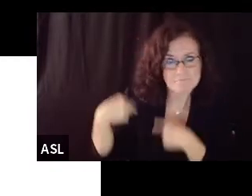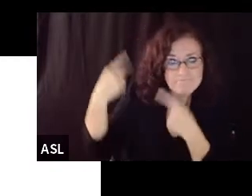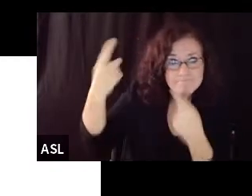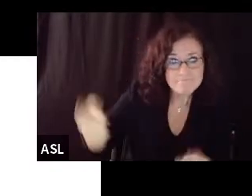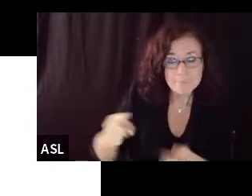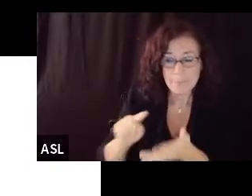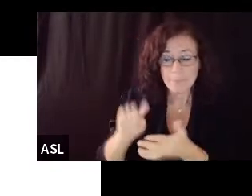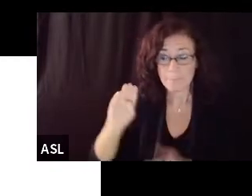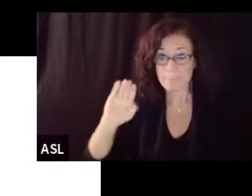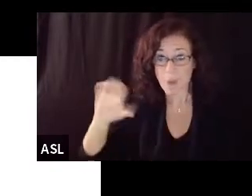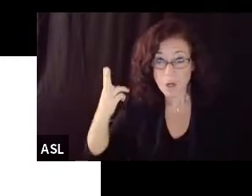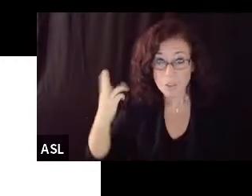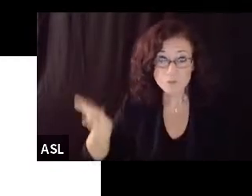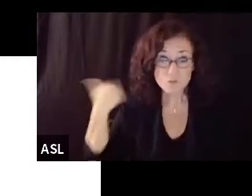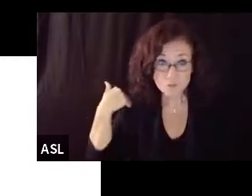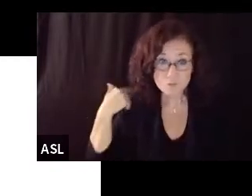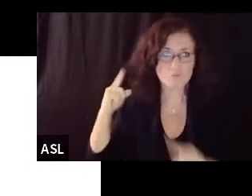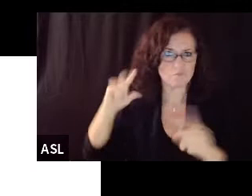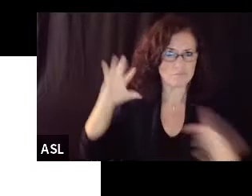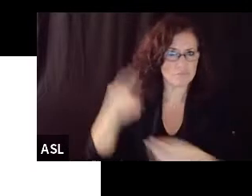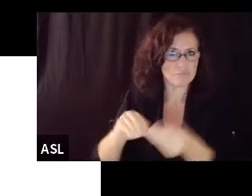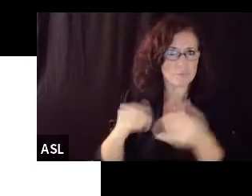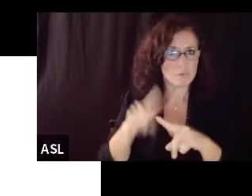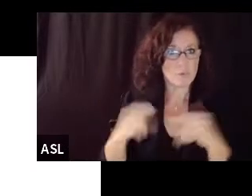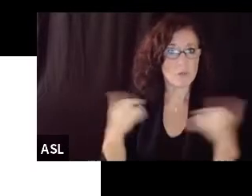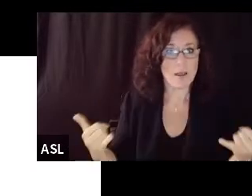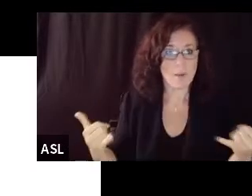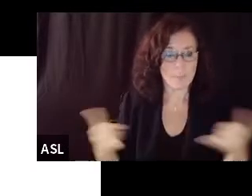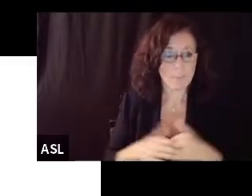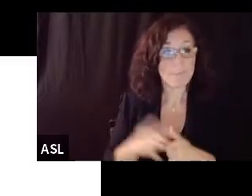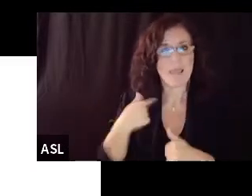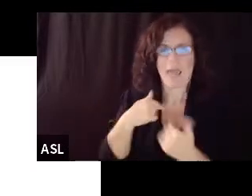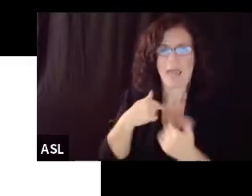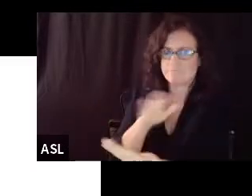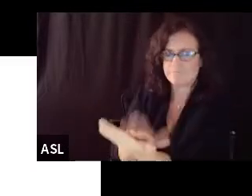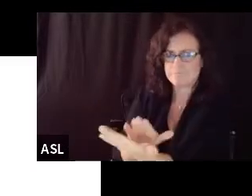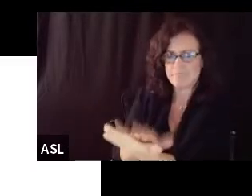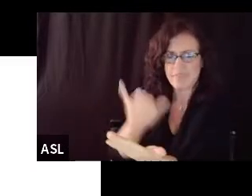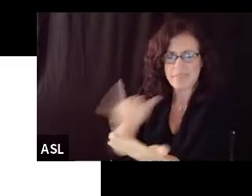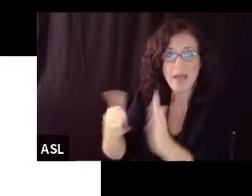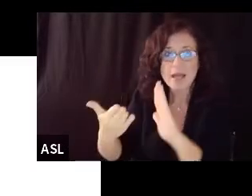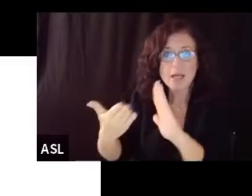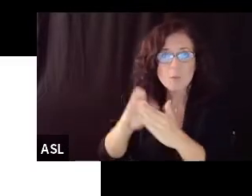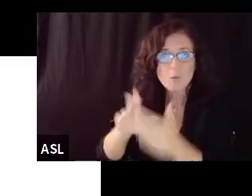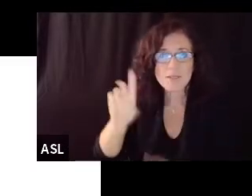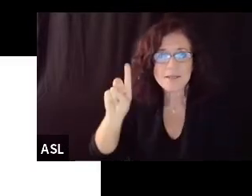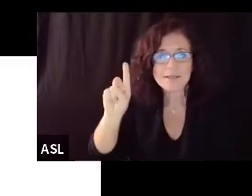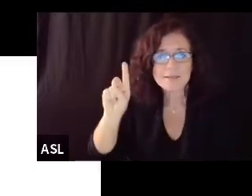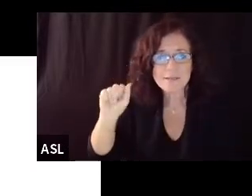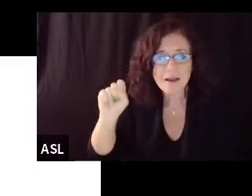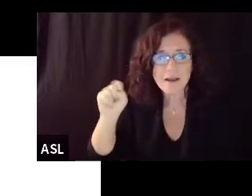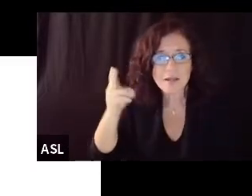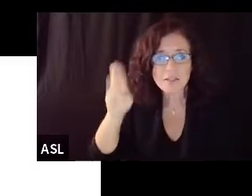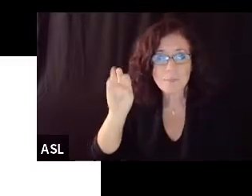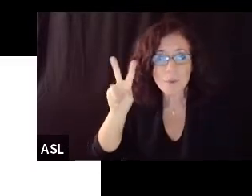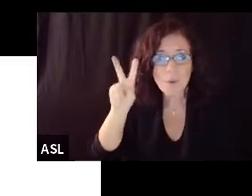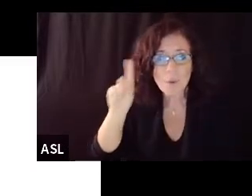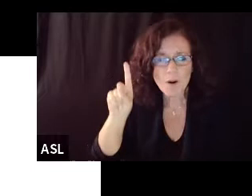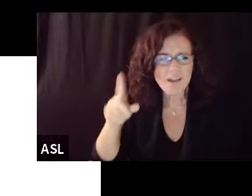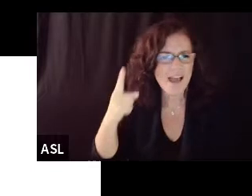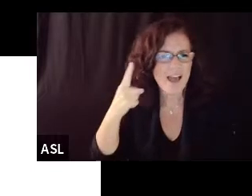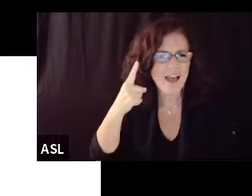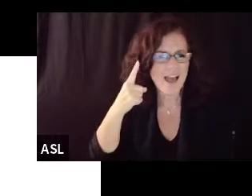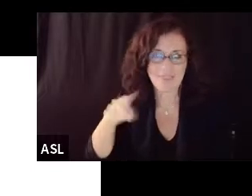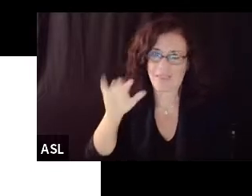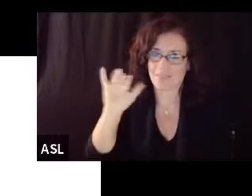and uh credit the wonderful community dashboard which again continues to be um a real uh I think rock for